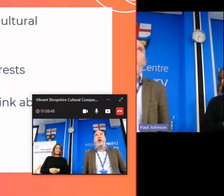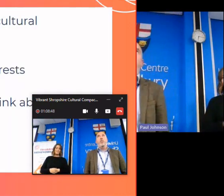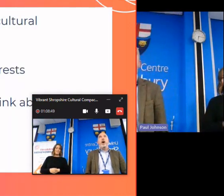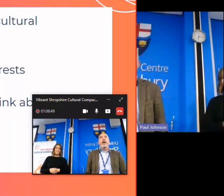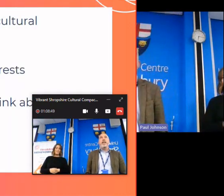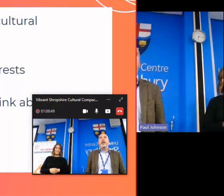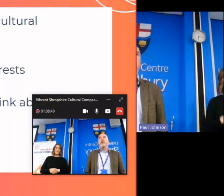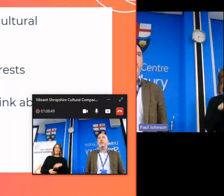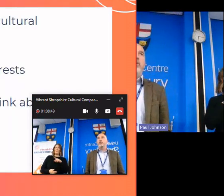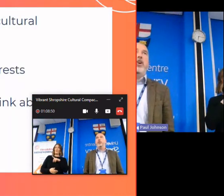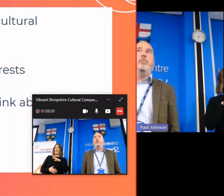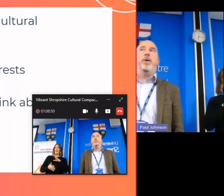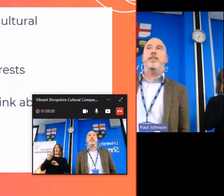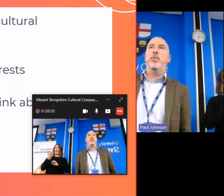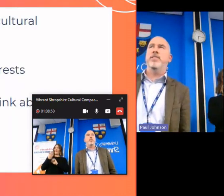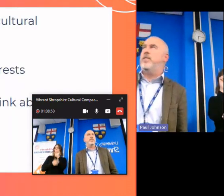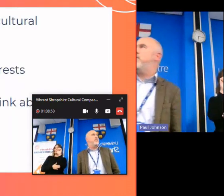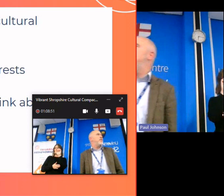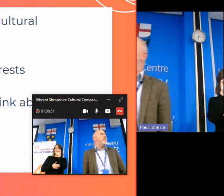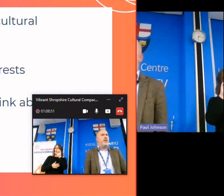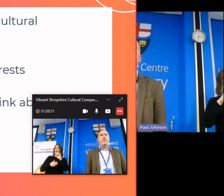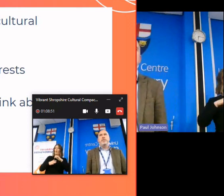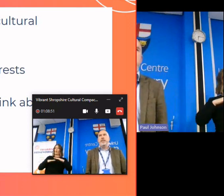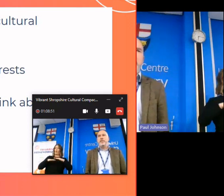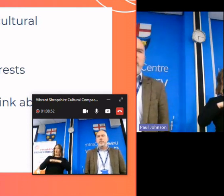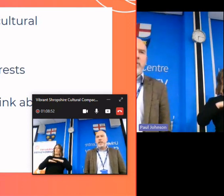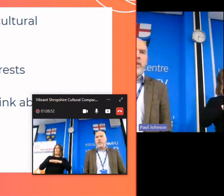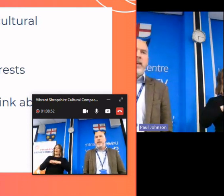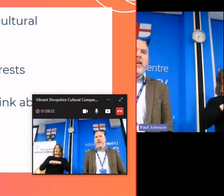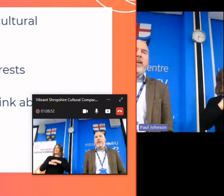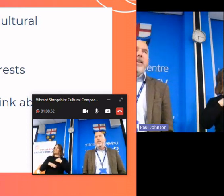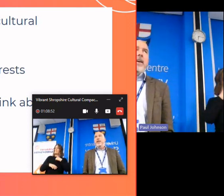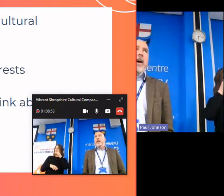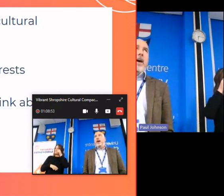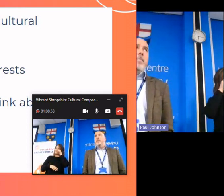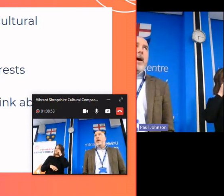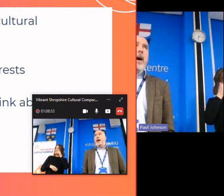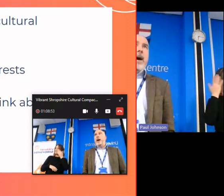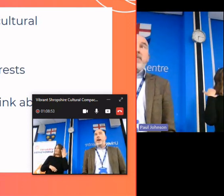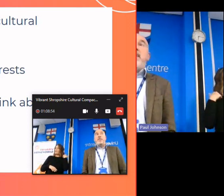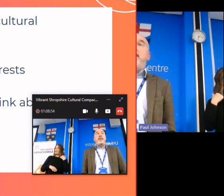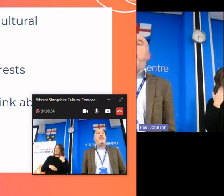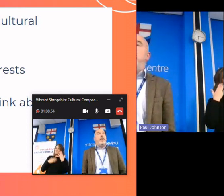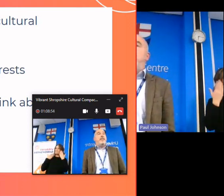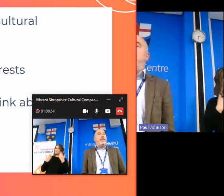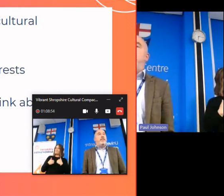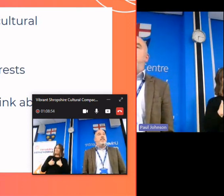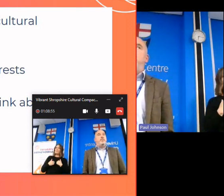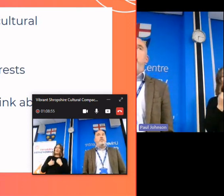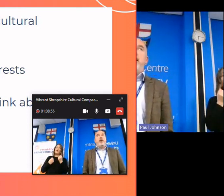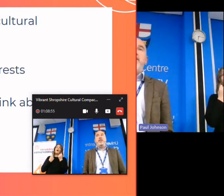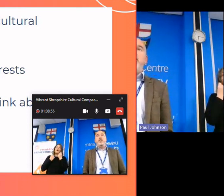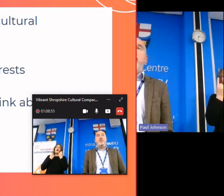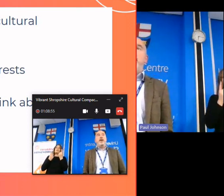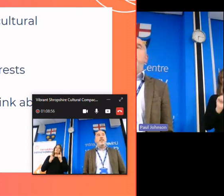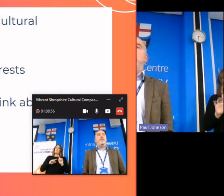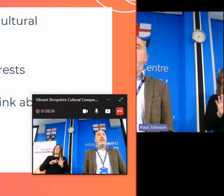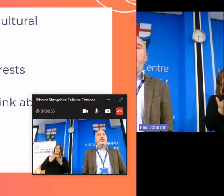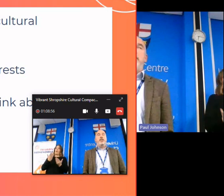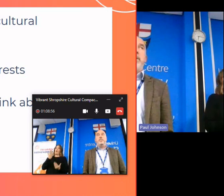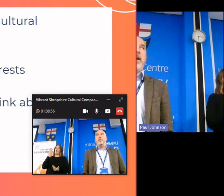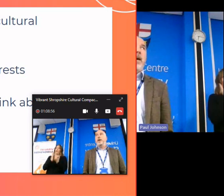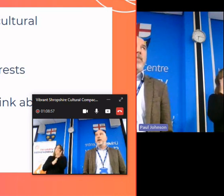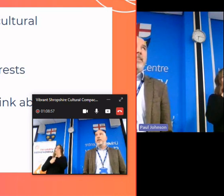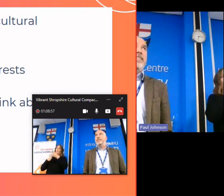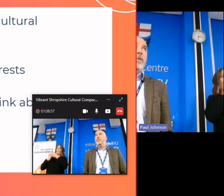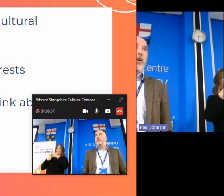why a cultural compact it wasn't a phrase i was particularly familiar with um i think the idea is to provide a new kind